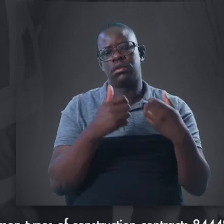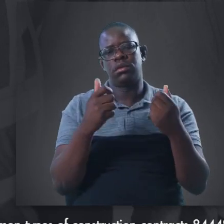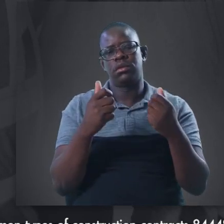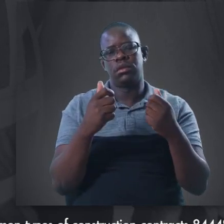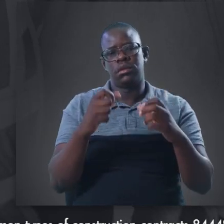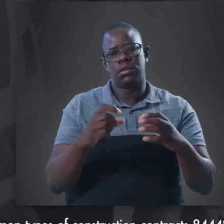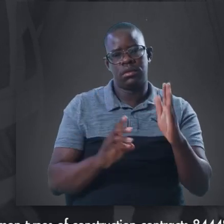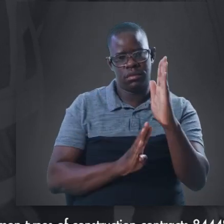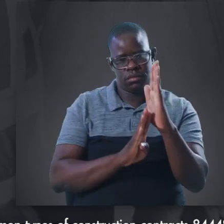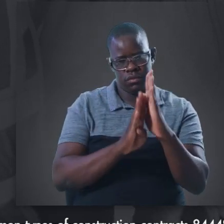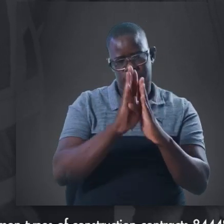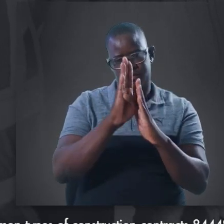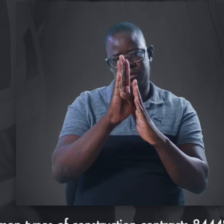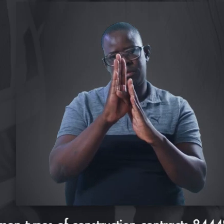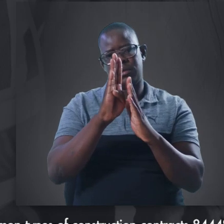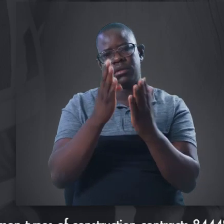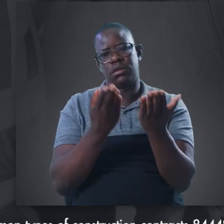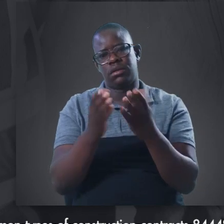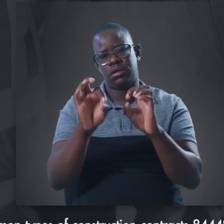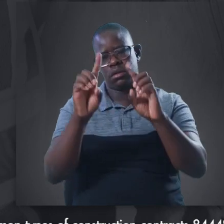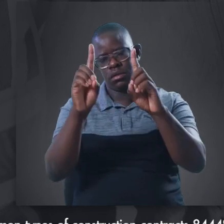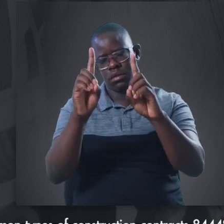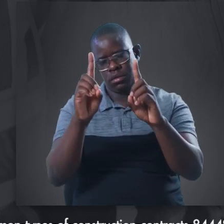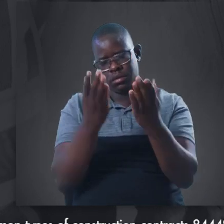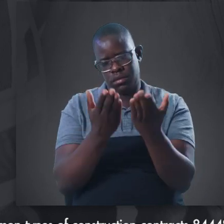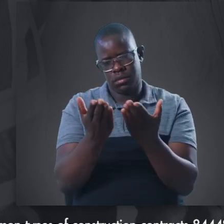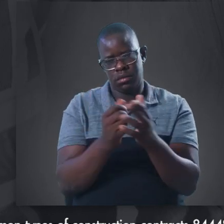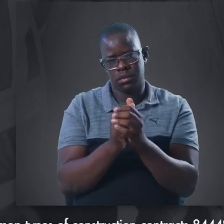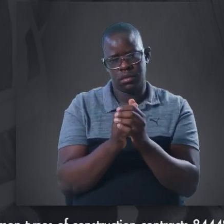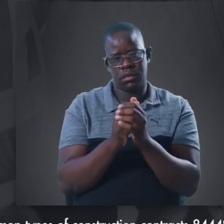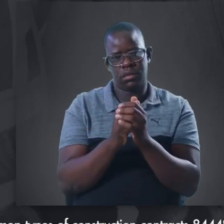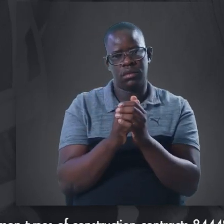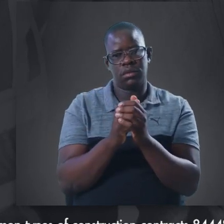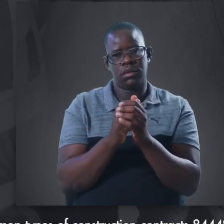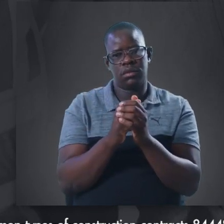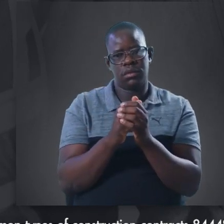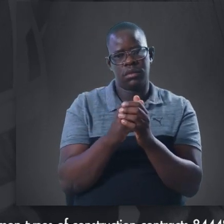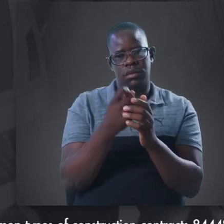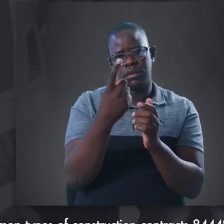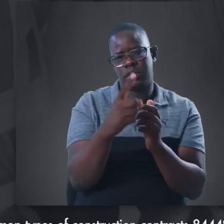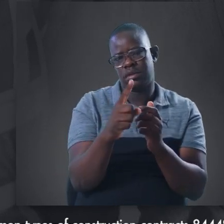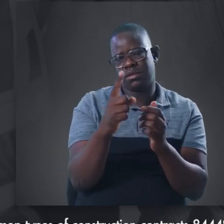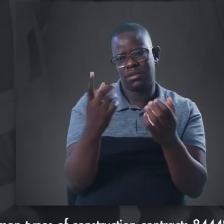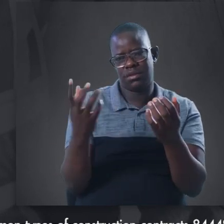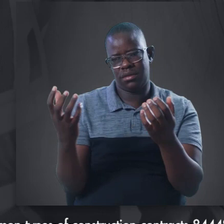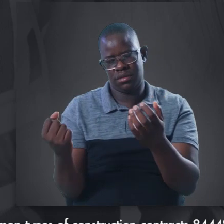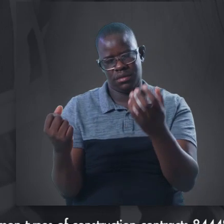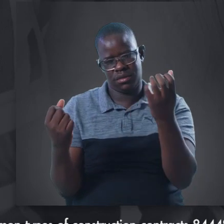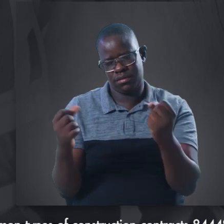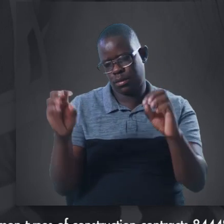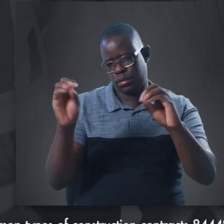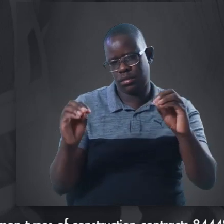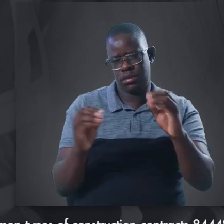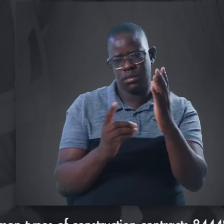achieve an increase in the quality of life, improving the health and education service, and bridging the gap